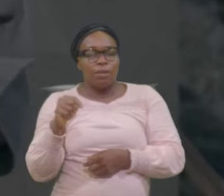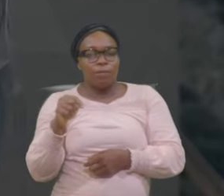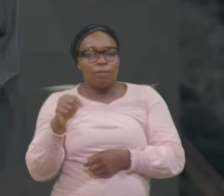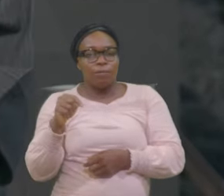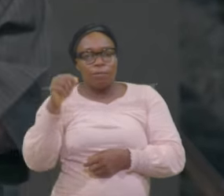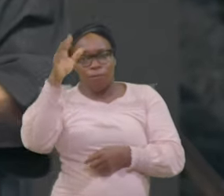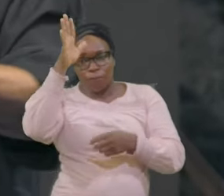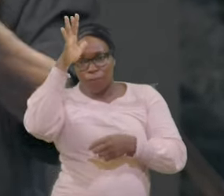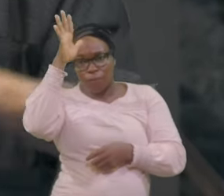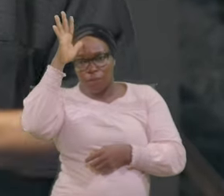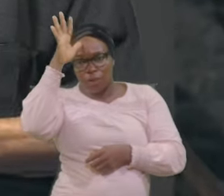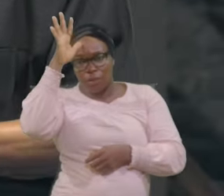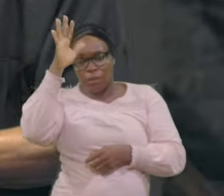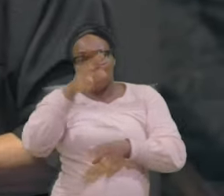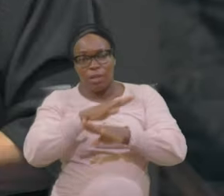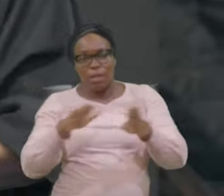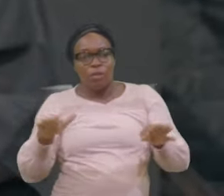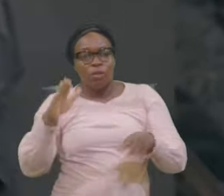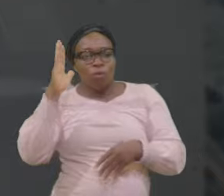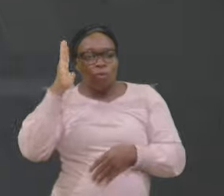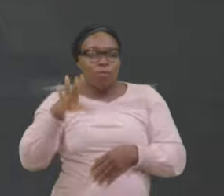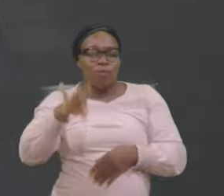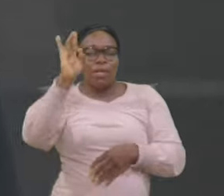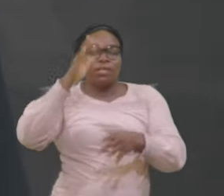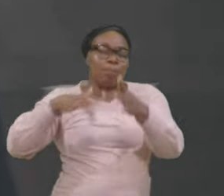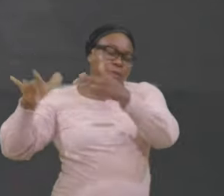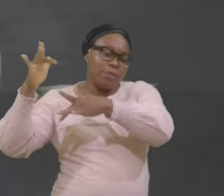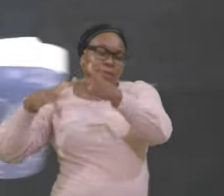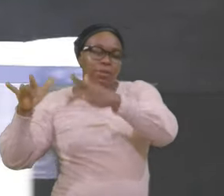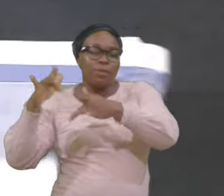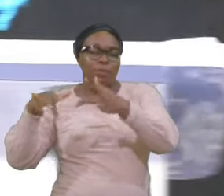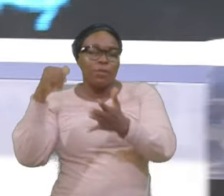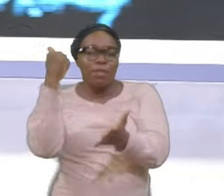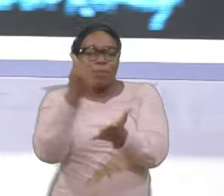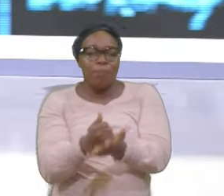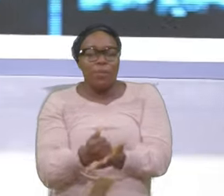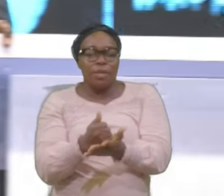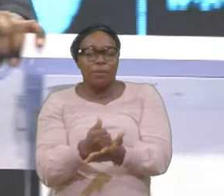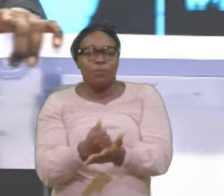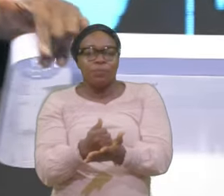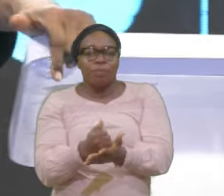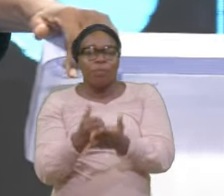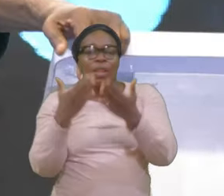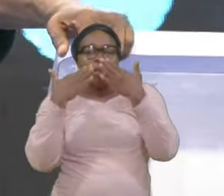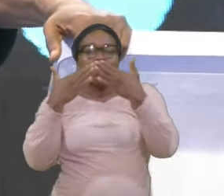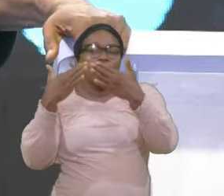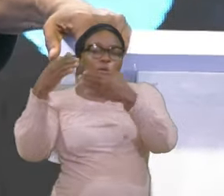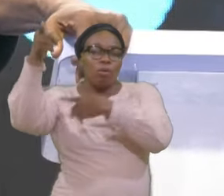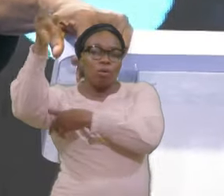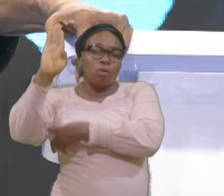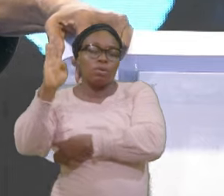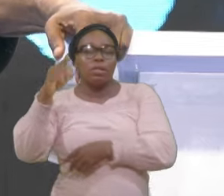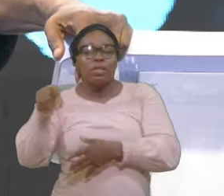fatherless Will find Mercy Thank God Tonight You'll find Mercy